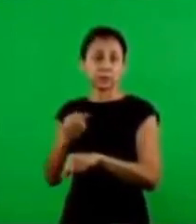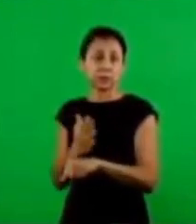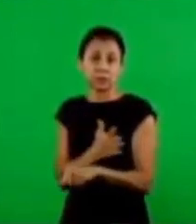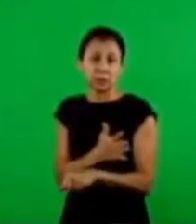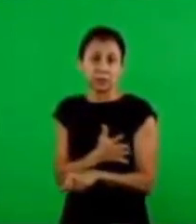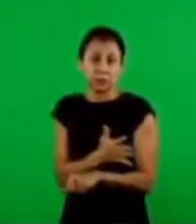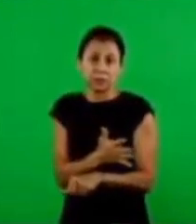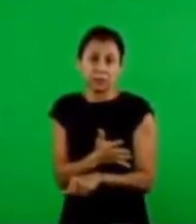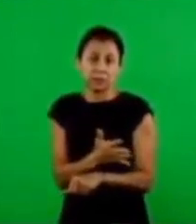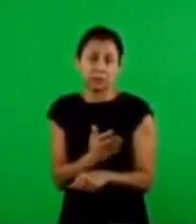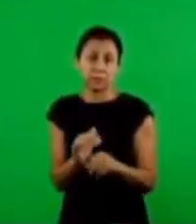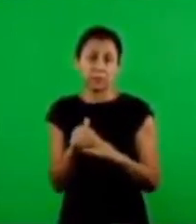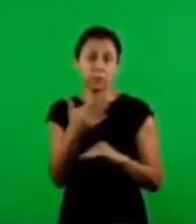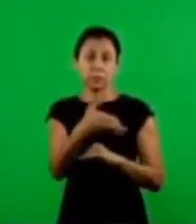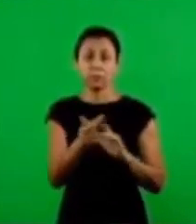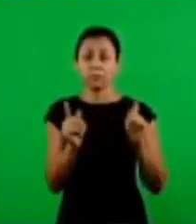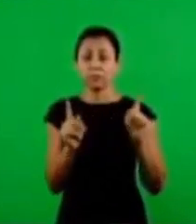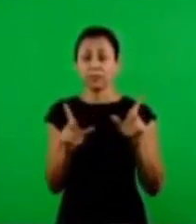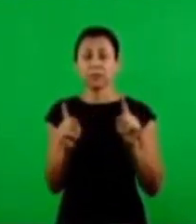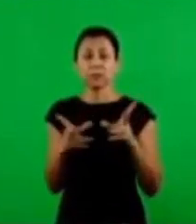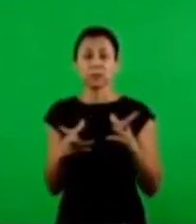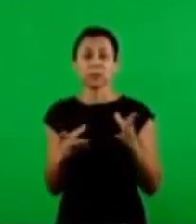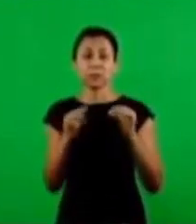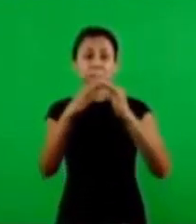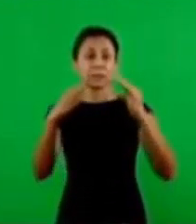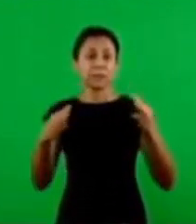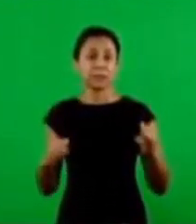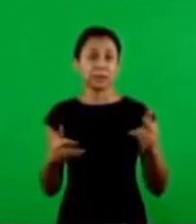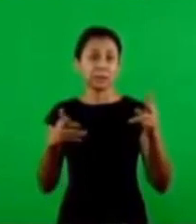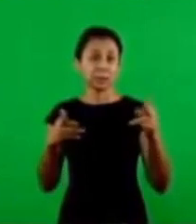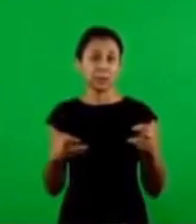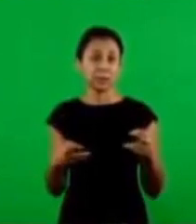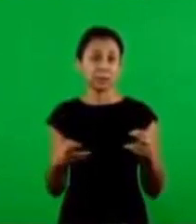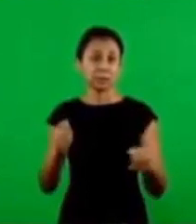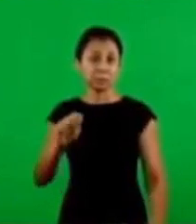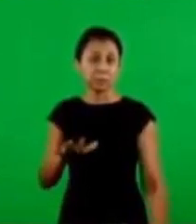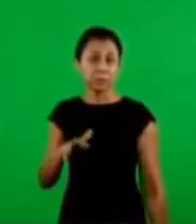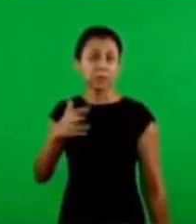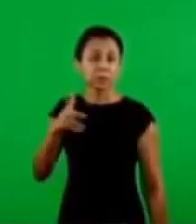they don't want to adore the Lord destroy Jerusalem sell it we cannot